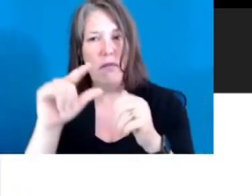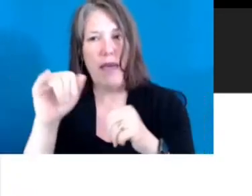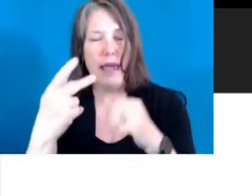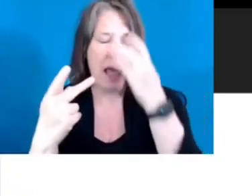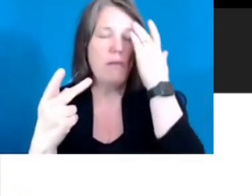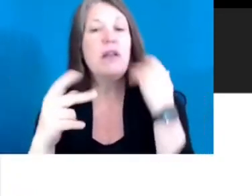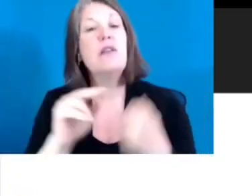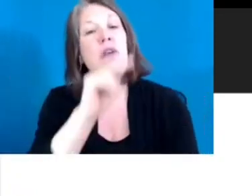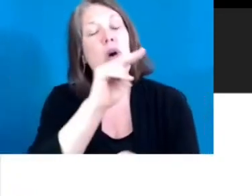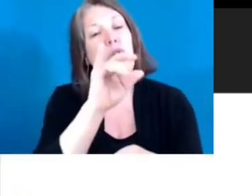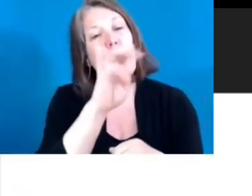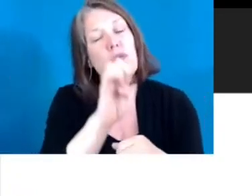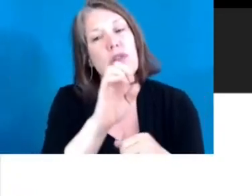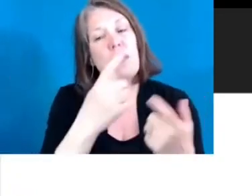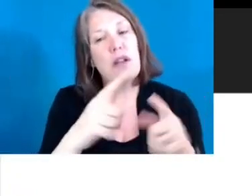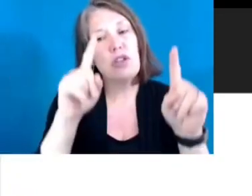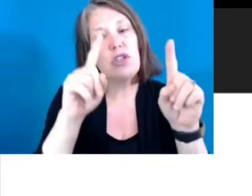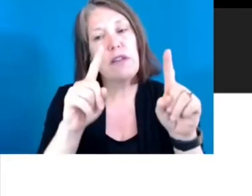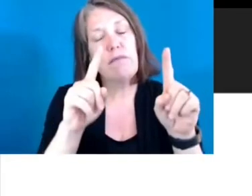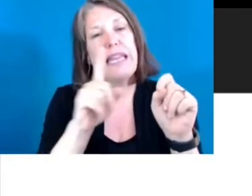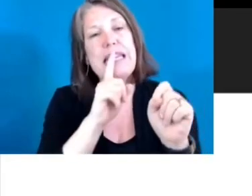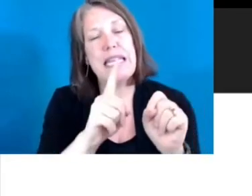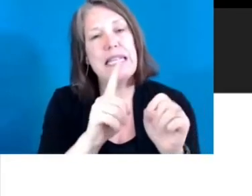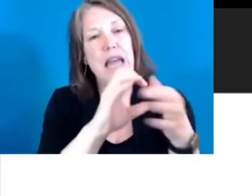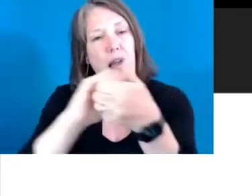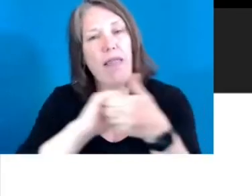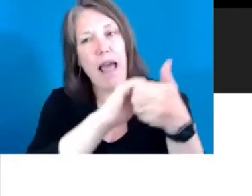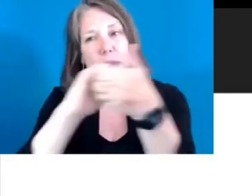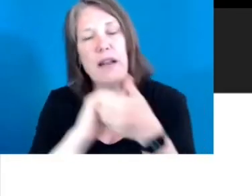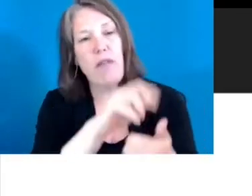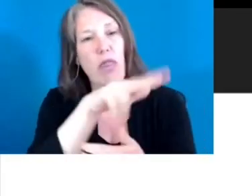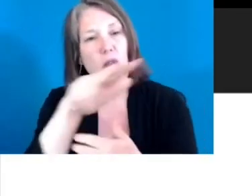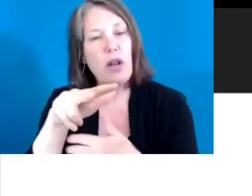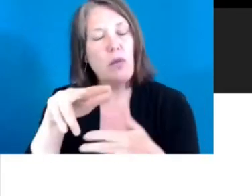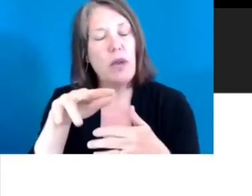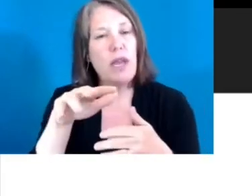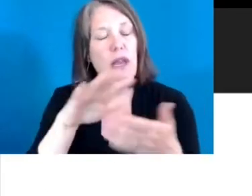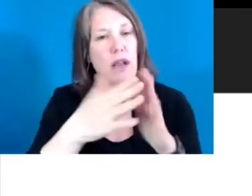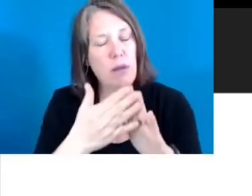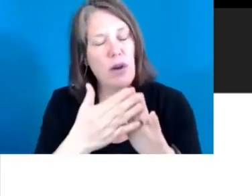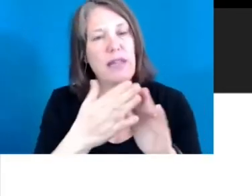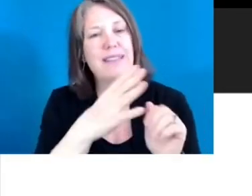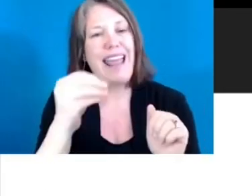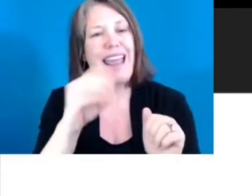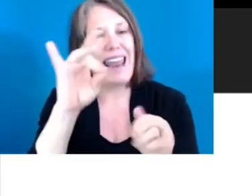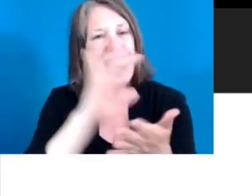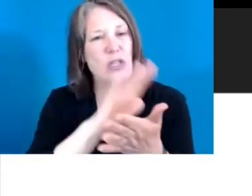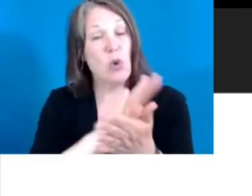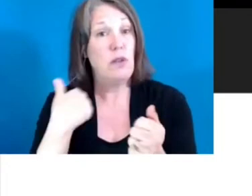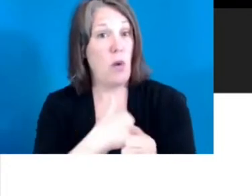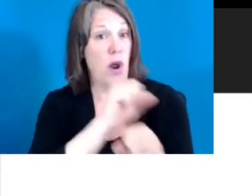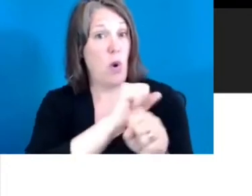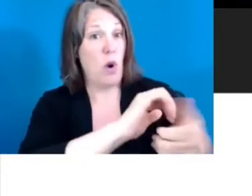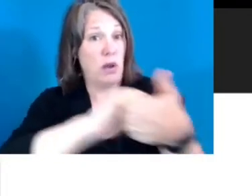So the Northside Achievement Zone is a collaborative of 33 community-based organizations and eight schools. And we are